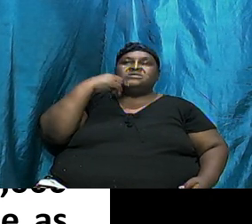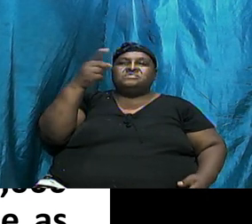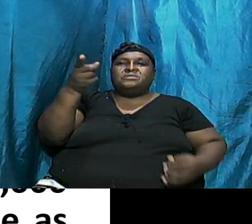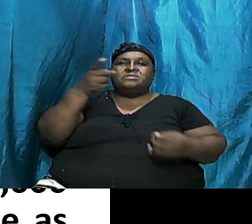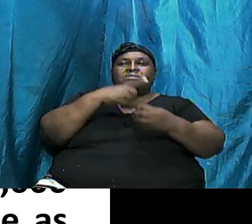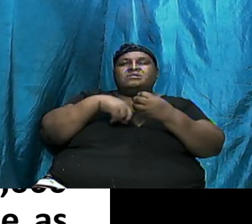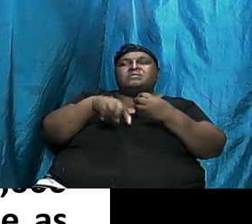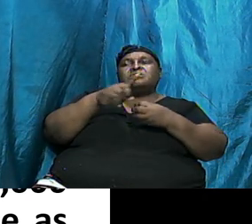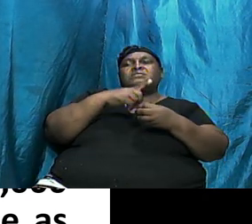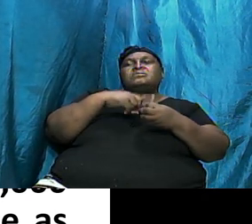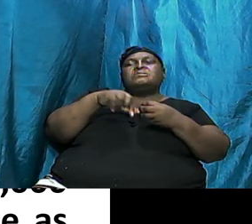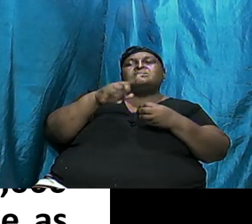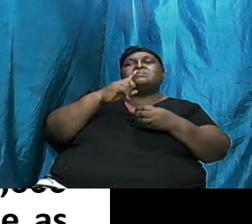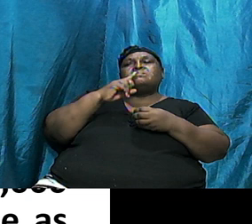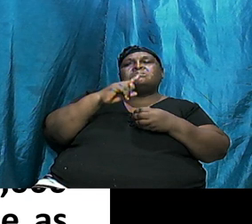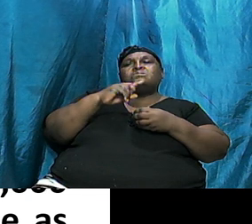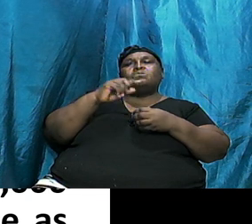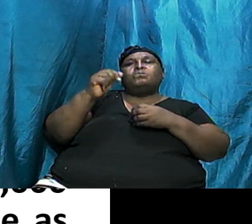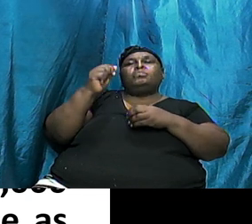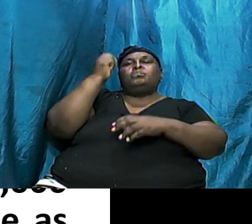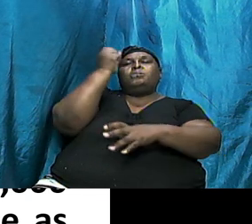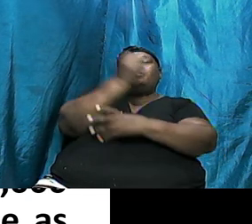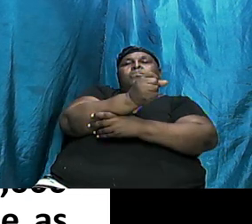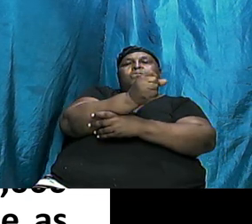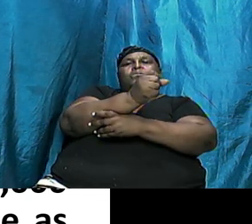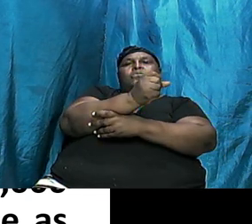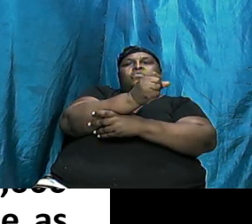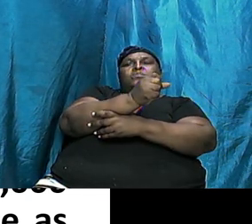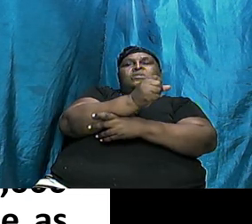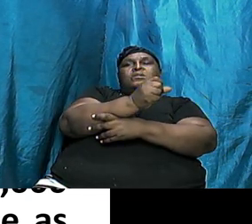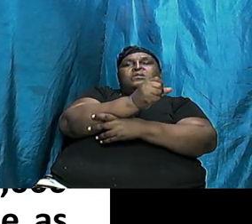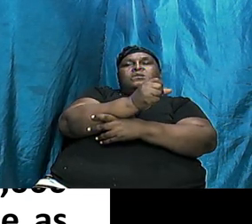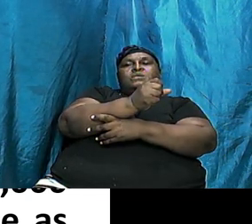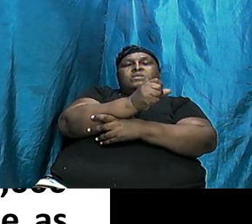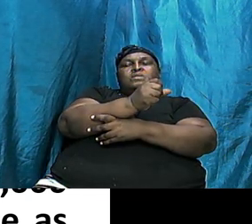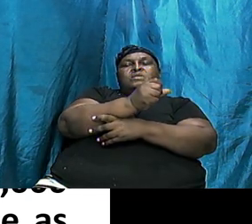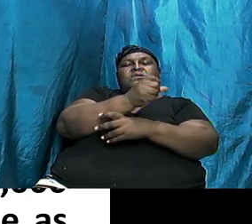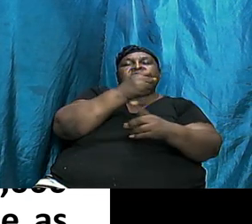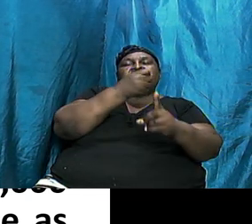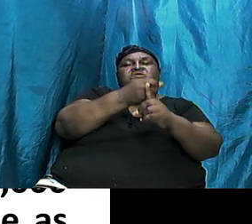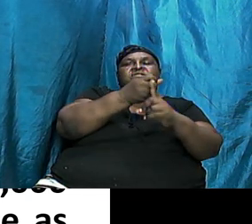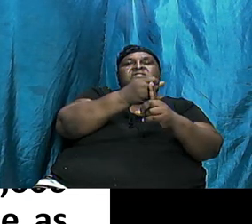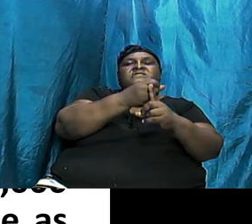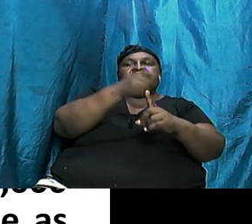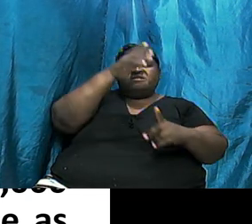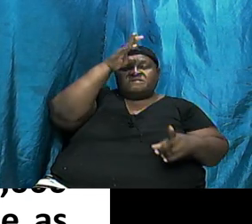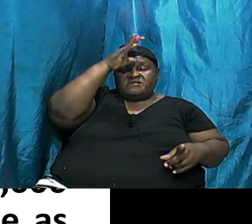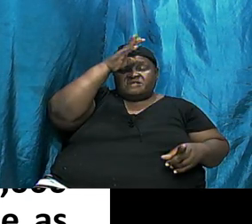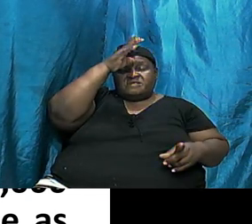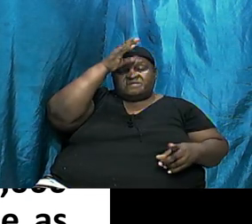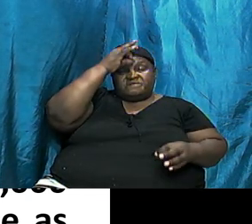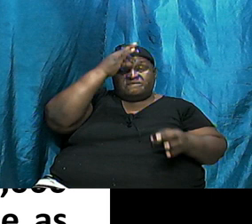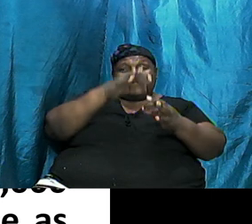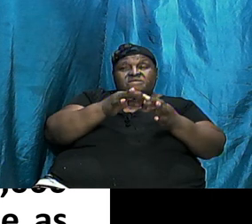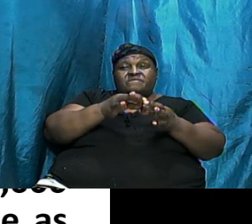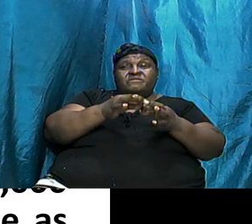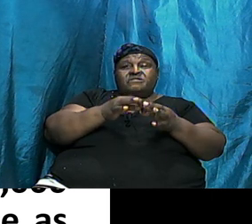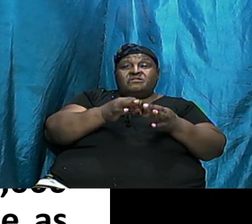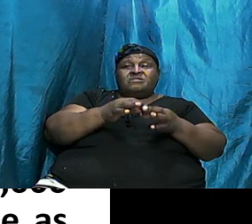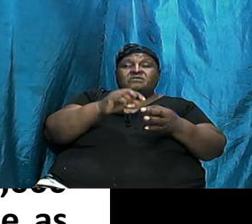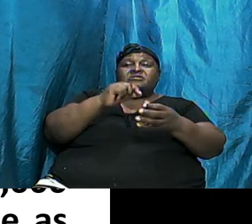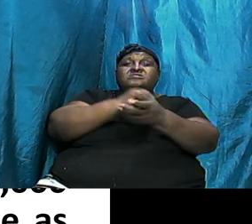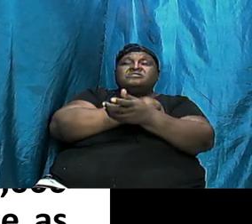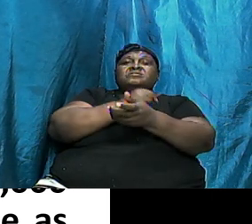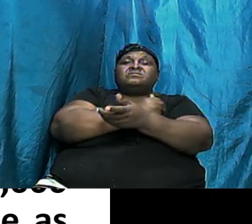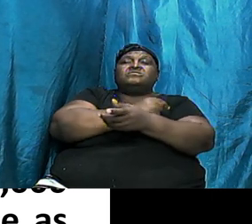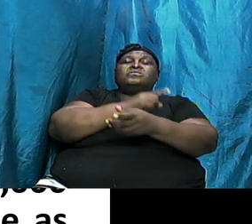Us About Abraham Himself The Father Of The Faithful Notice That Genesis Chapters